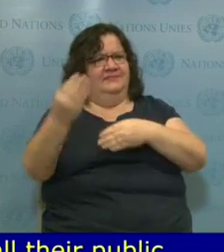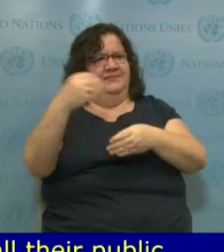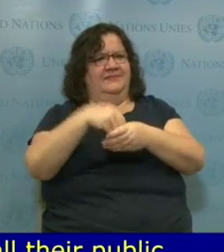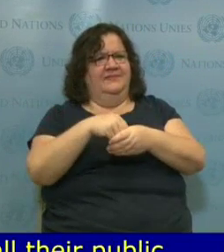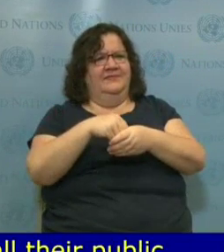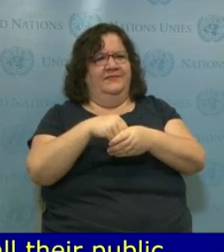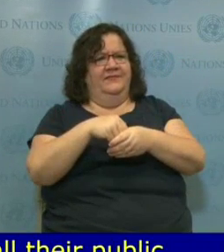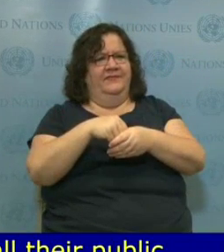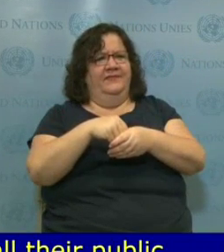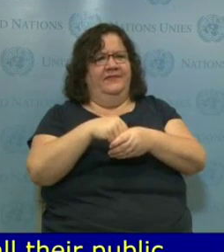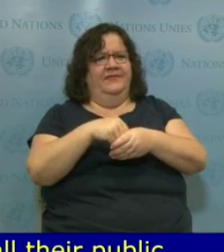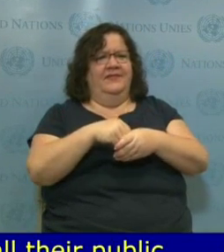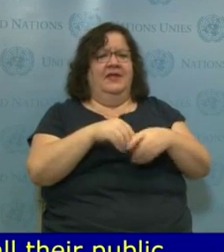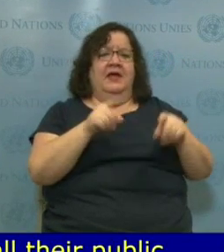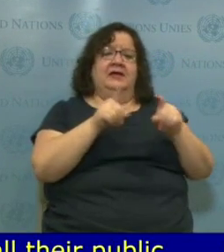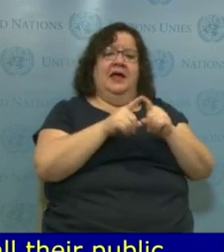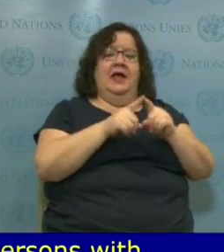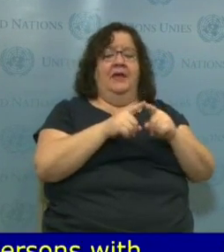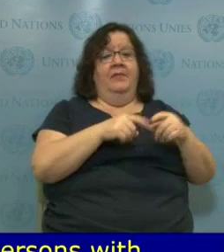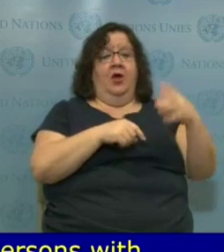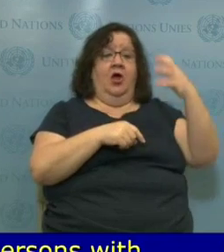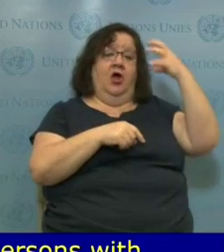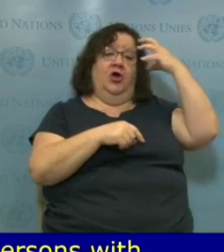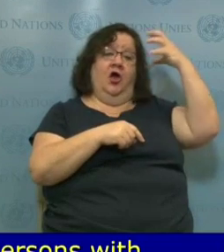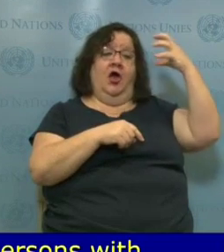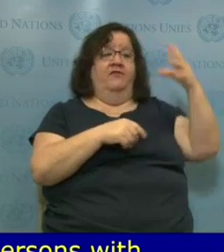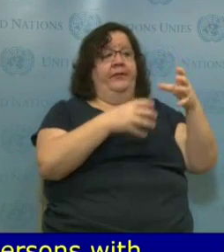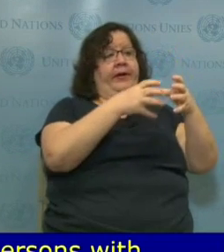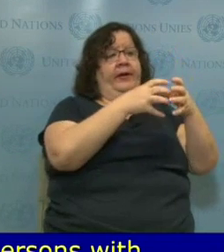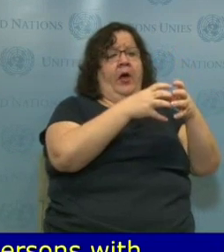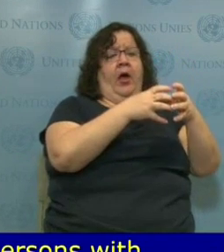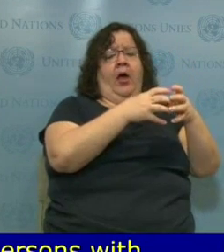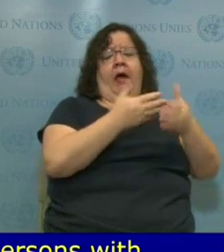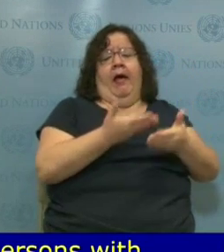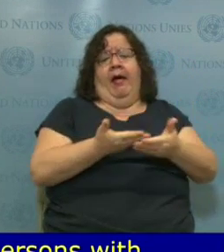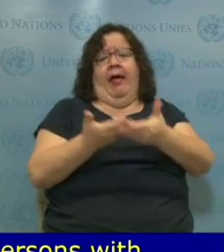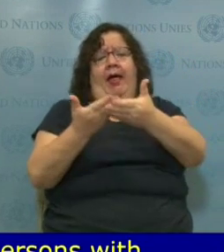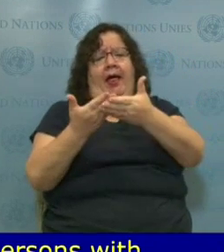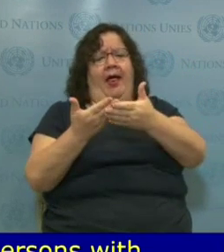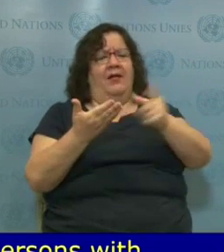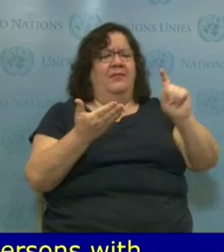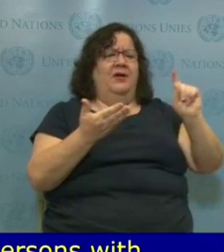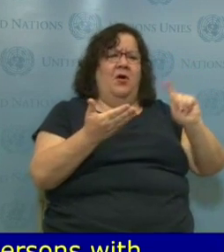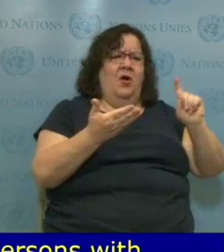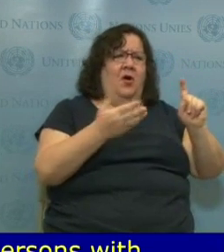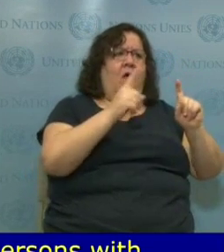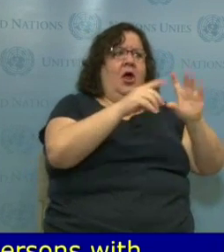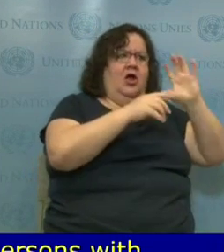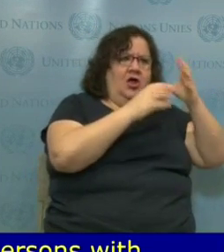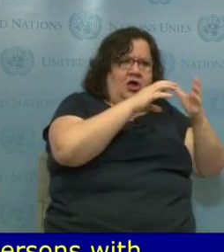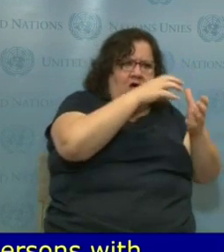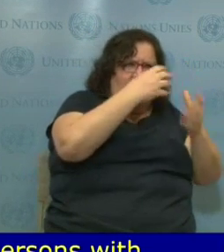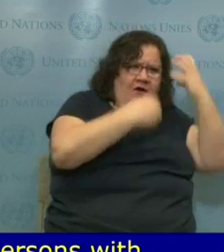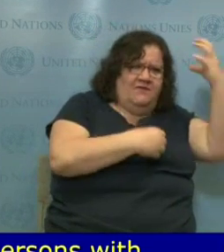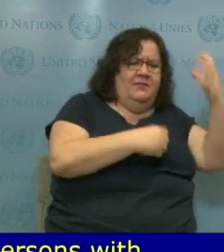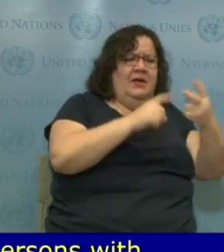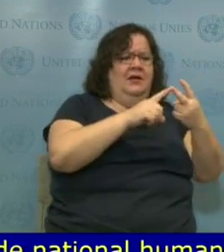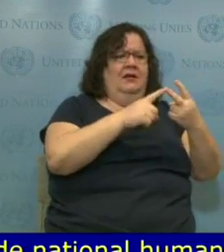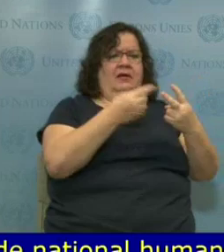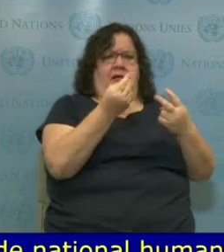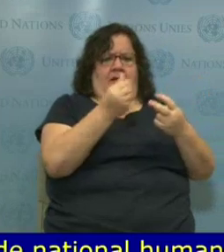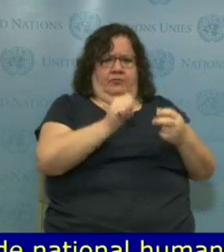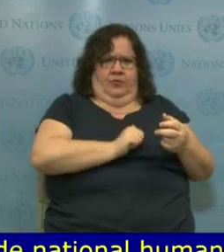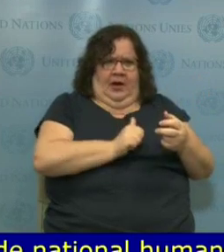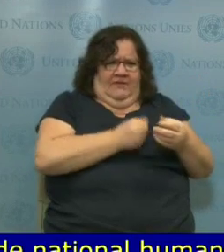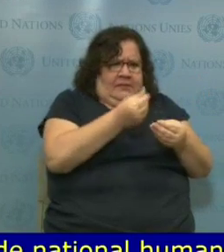institutions, private businesses, and civil society, which must ensure a cross